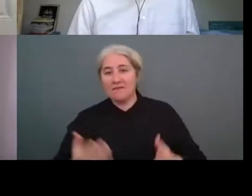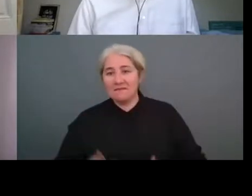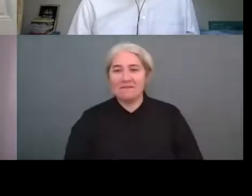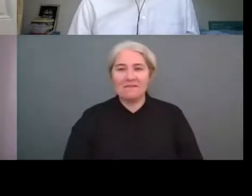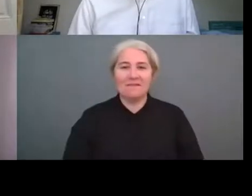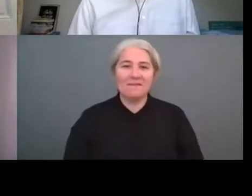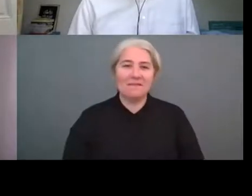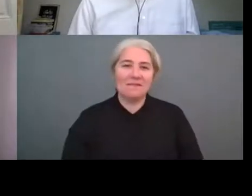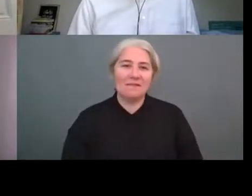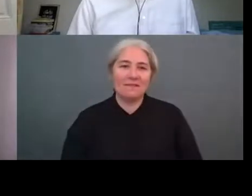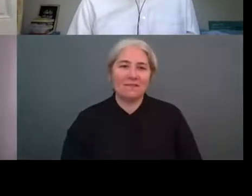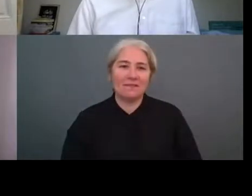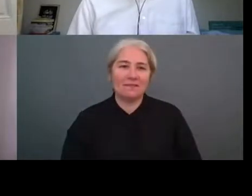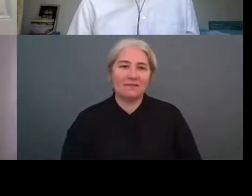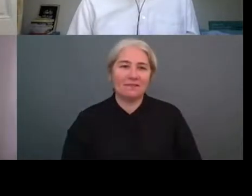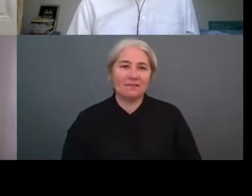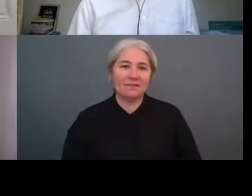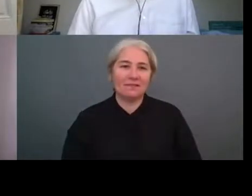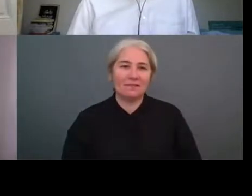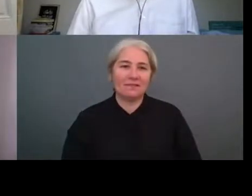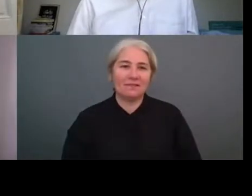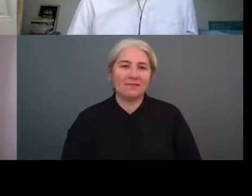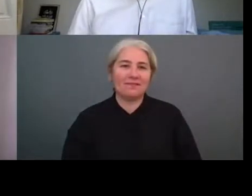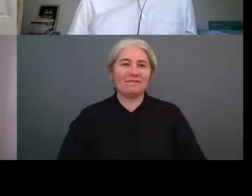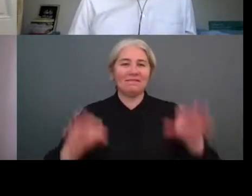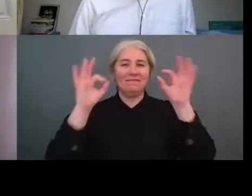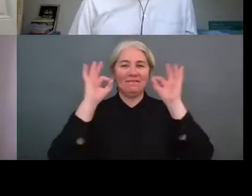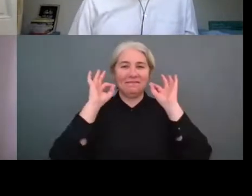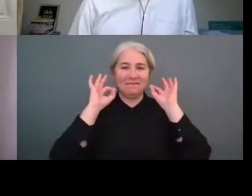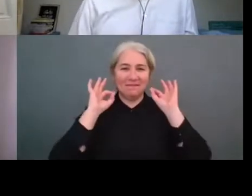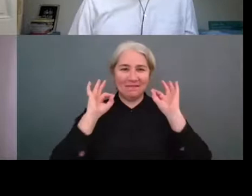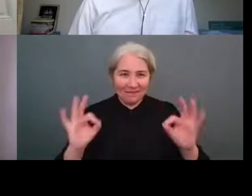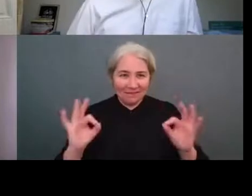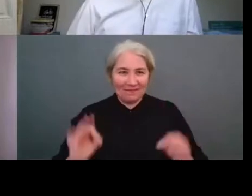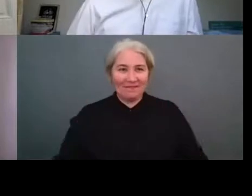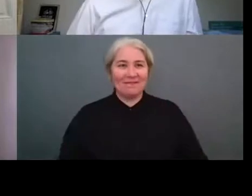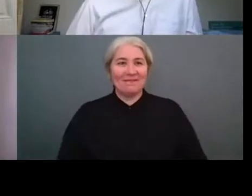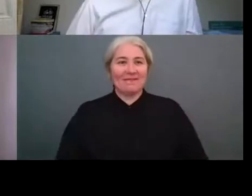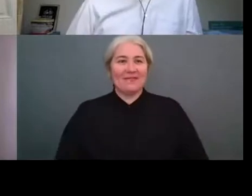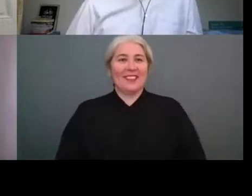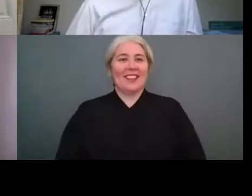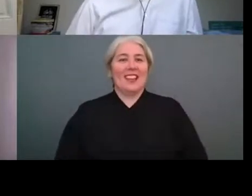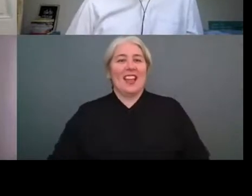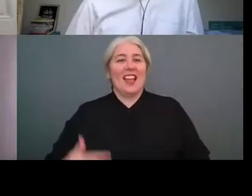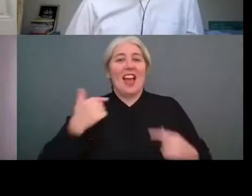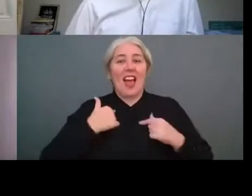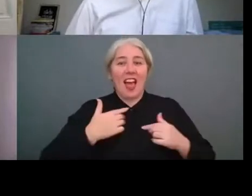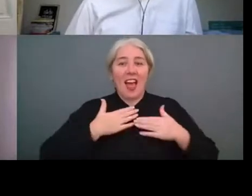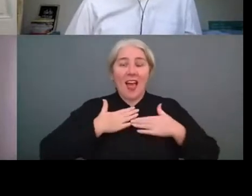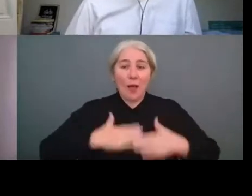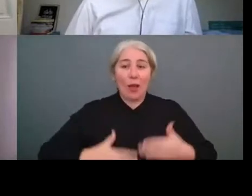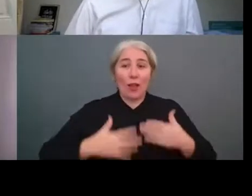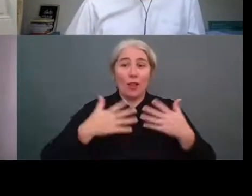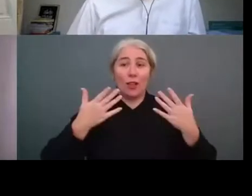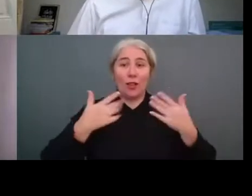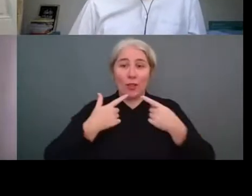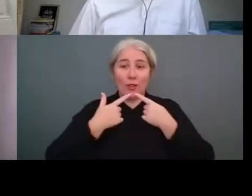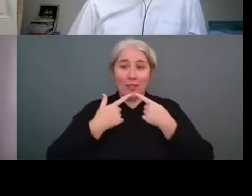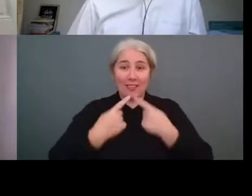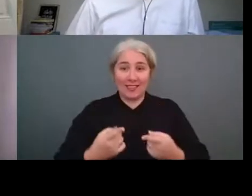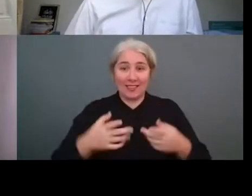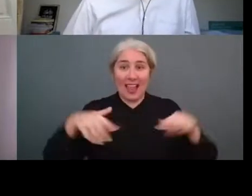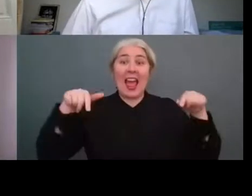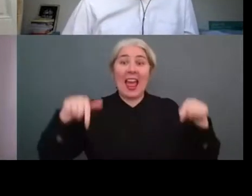i think we're gonna move to the questions from i was about to say the questions from the floor but no floor here so we move to the questions from the